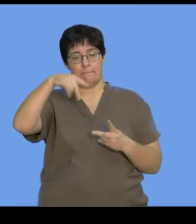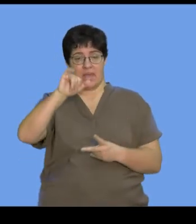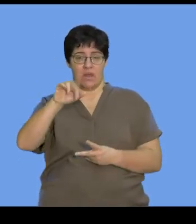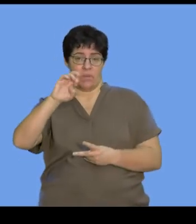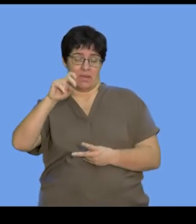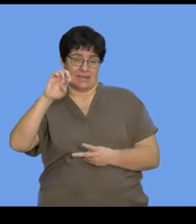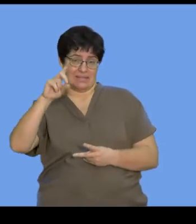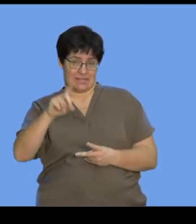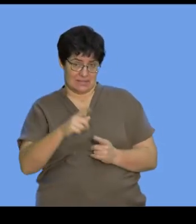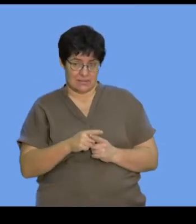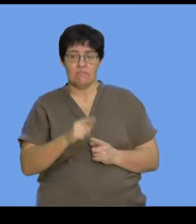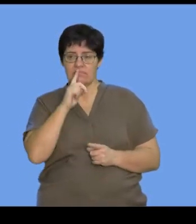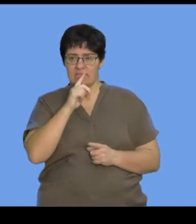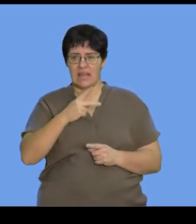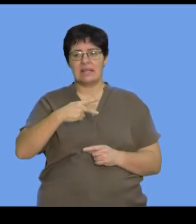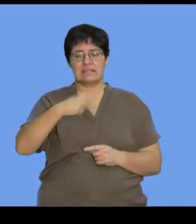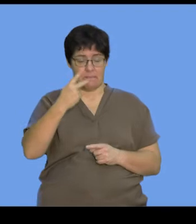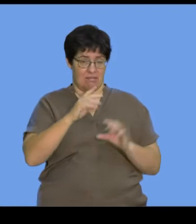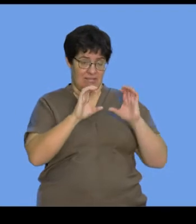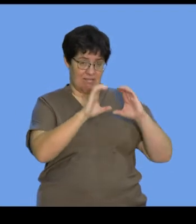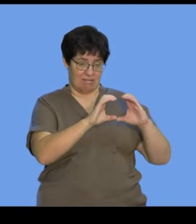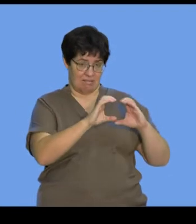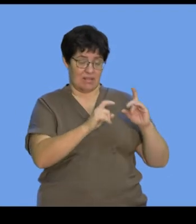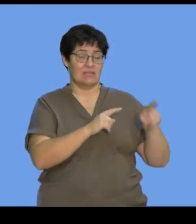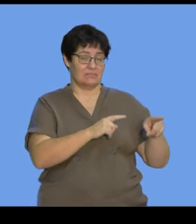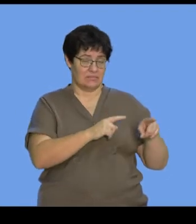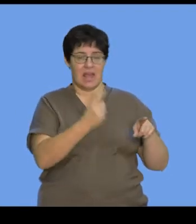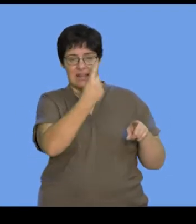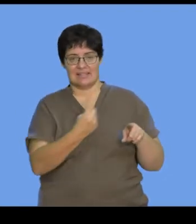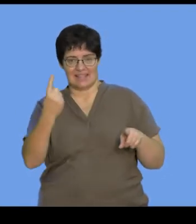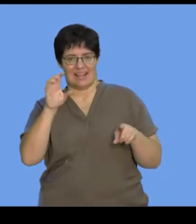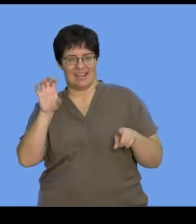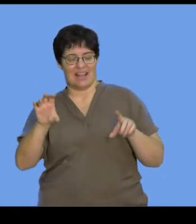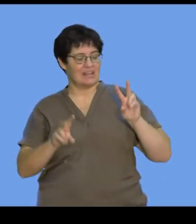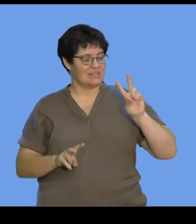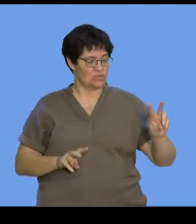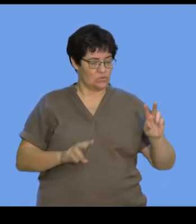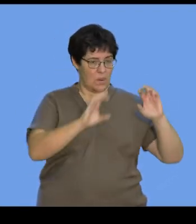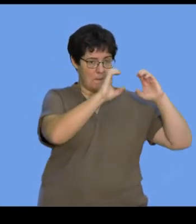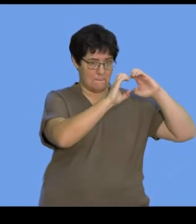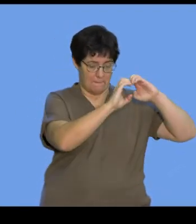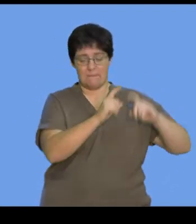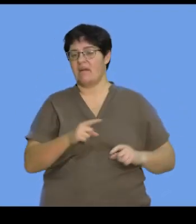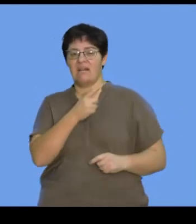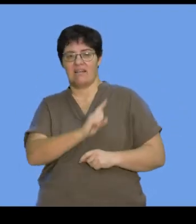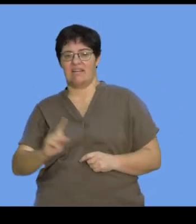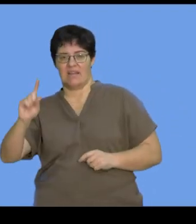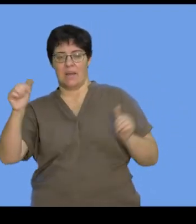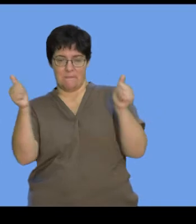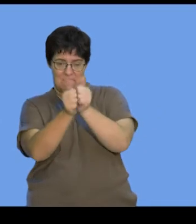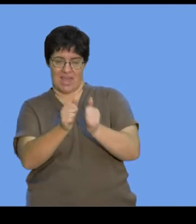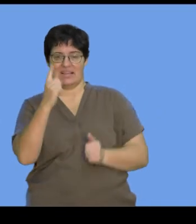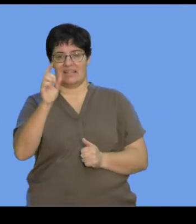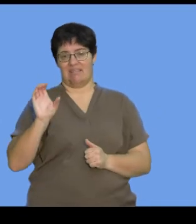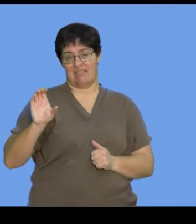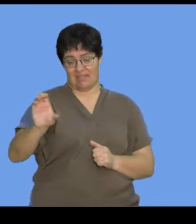see that there's a double ring structure here on your adenine and your single ring structure in your thymine. And this base pairing is